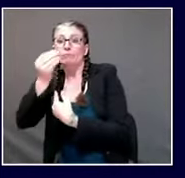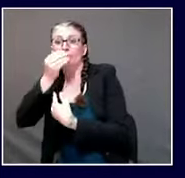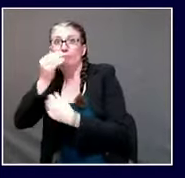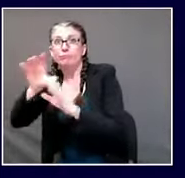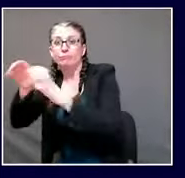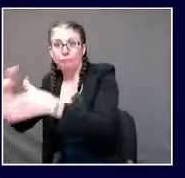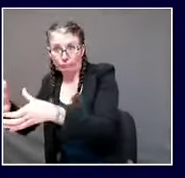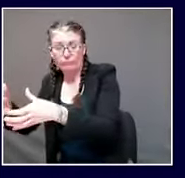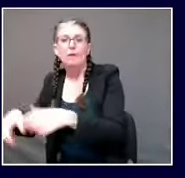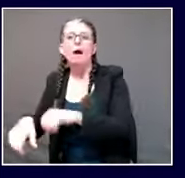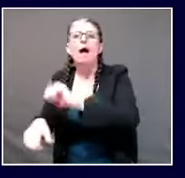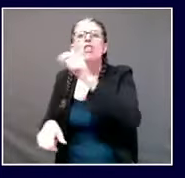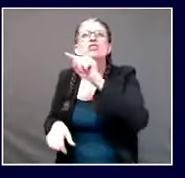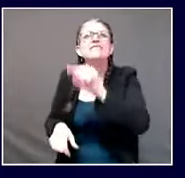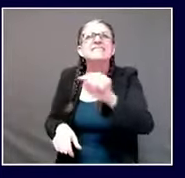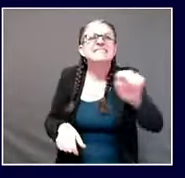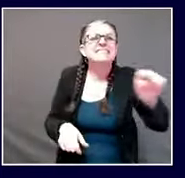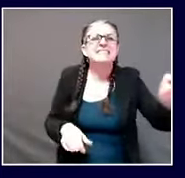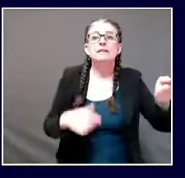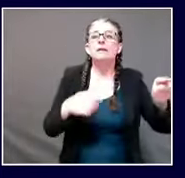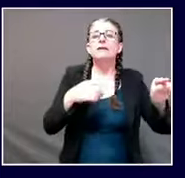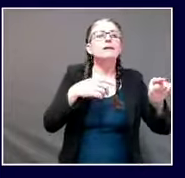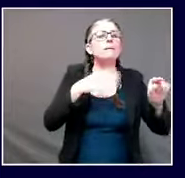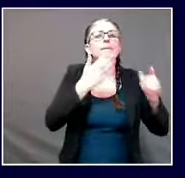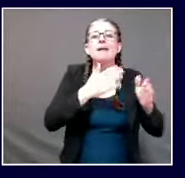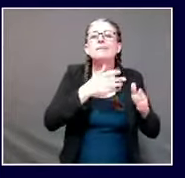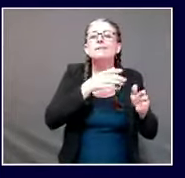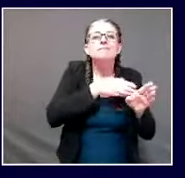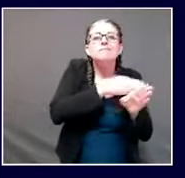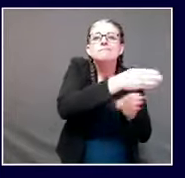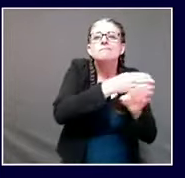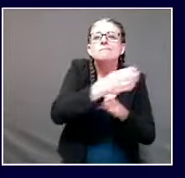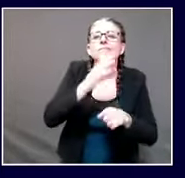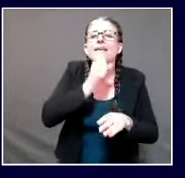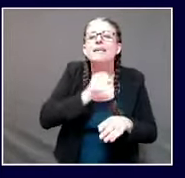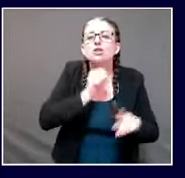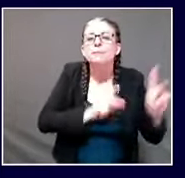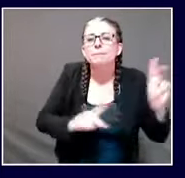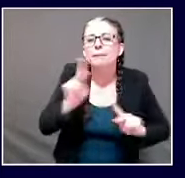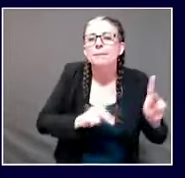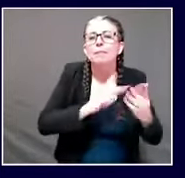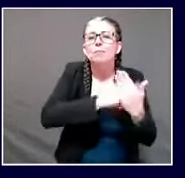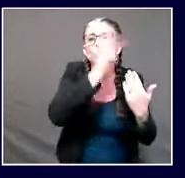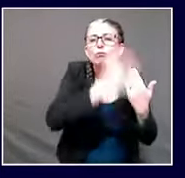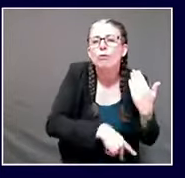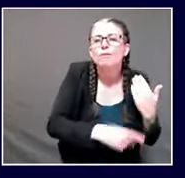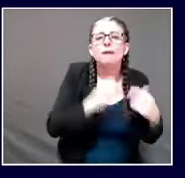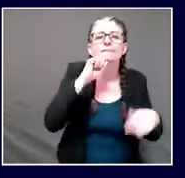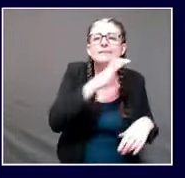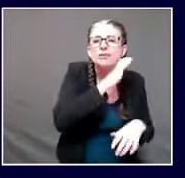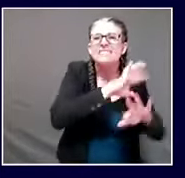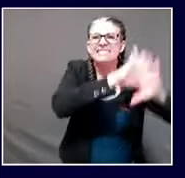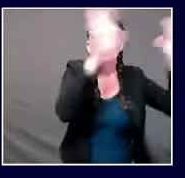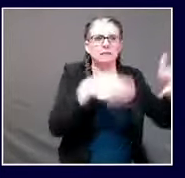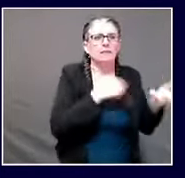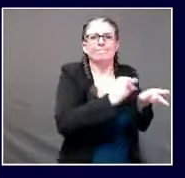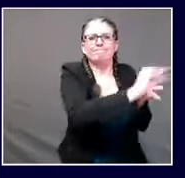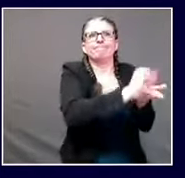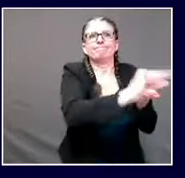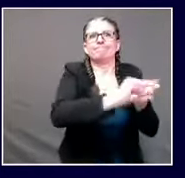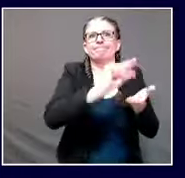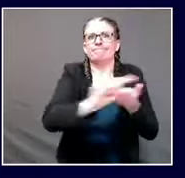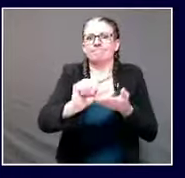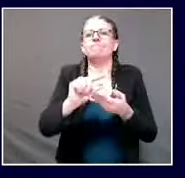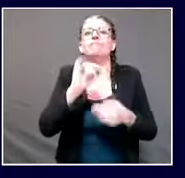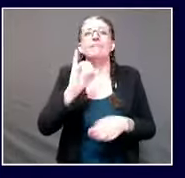deliveries further into 2021. The number of older adults and caregivers receiving home-delivered meals and the